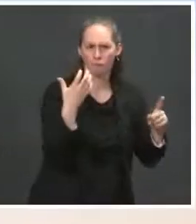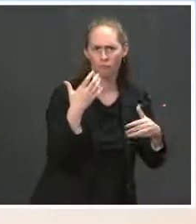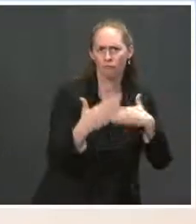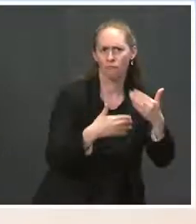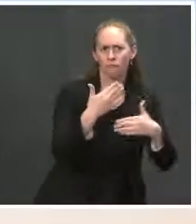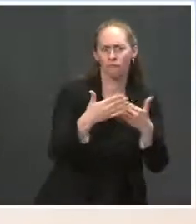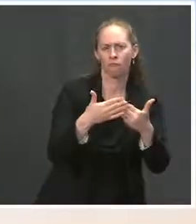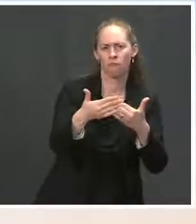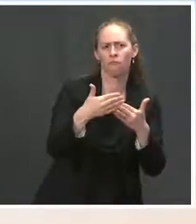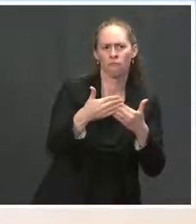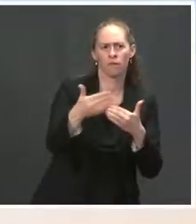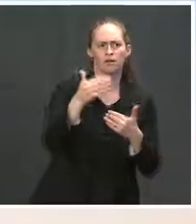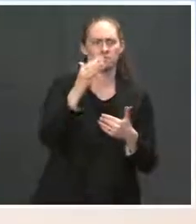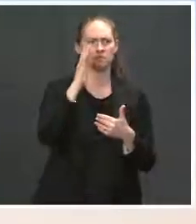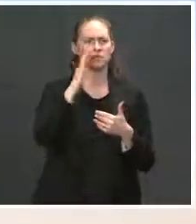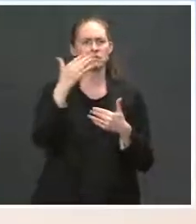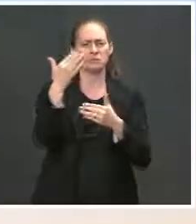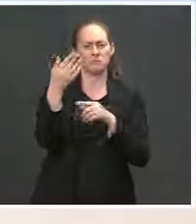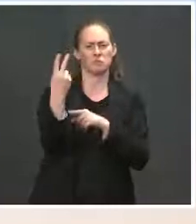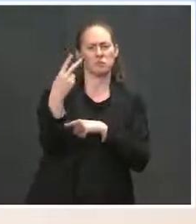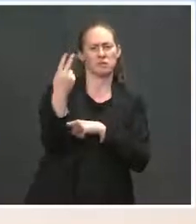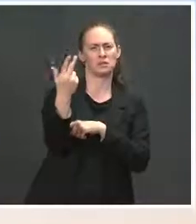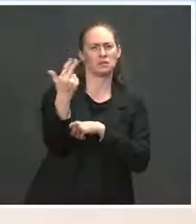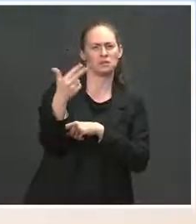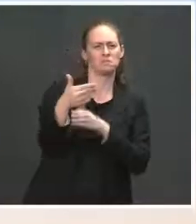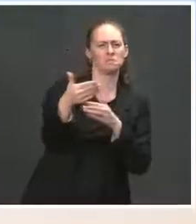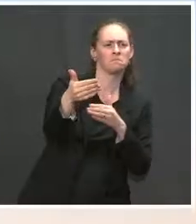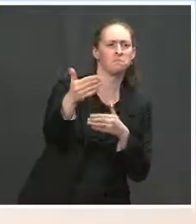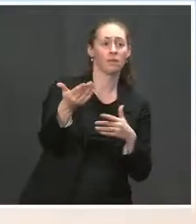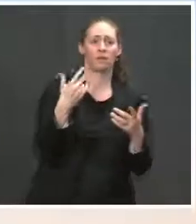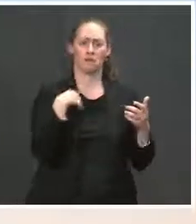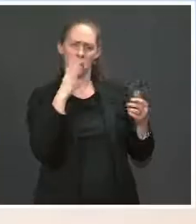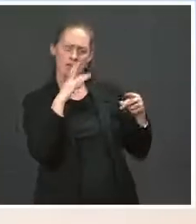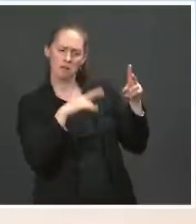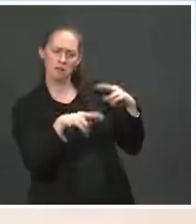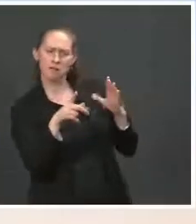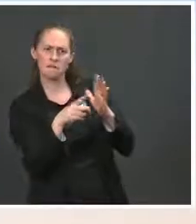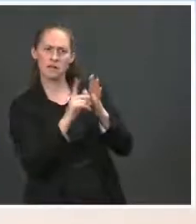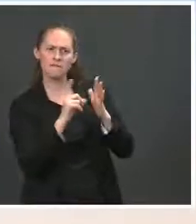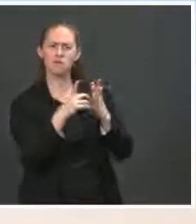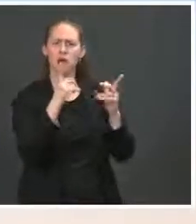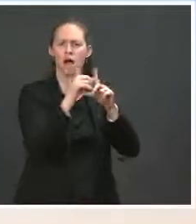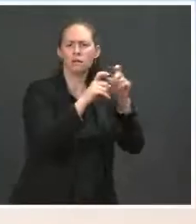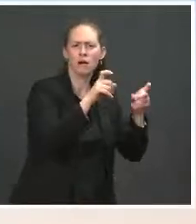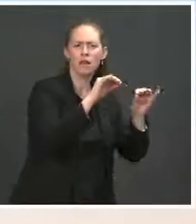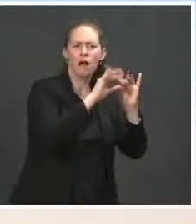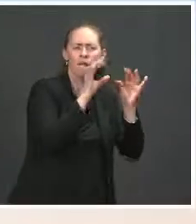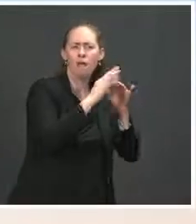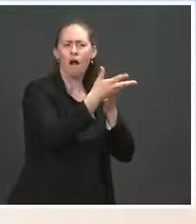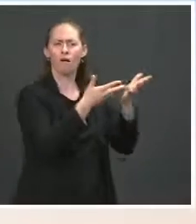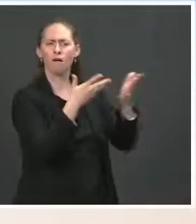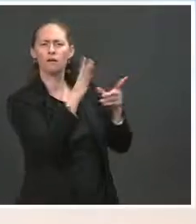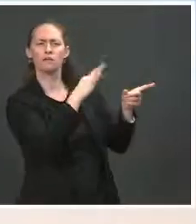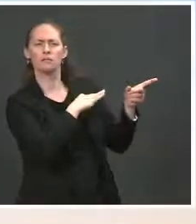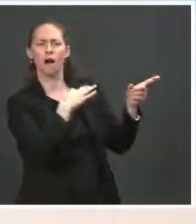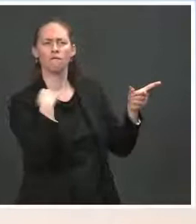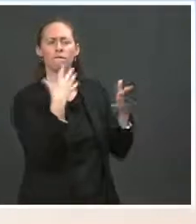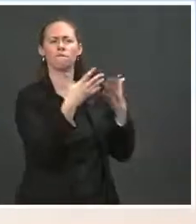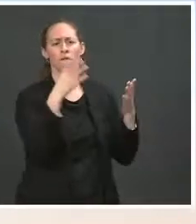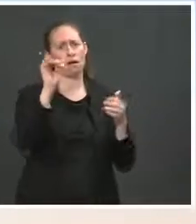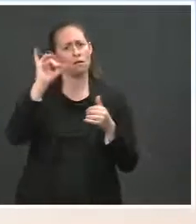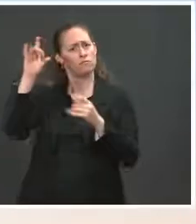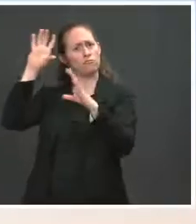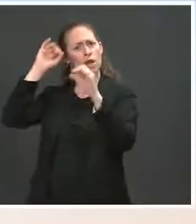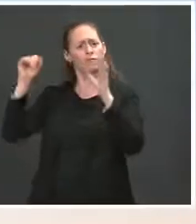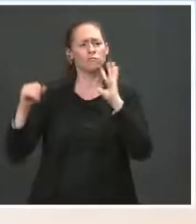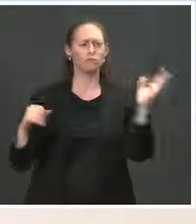of the next several days. We'll review that plan. We'll ask questions at a staff level. And then the President will invite a number of those members down here to the White House.